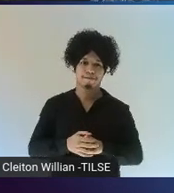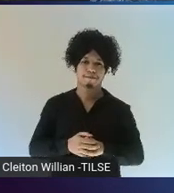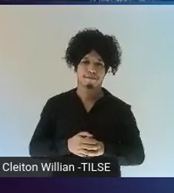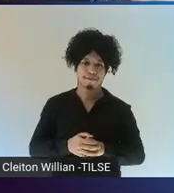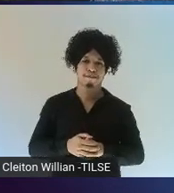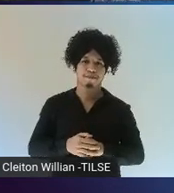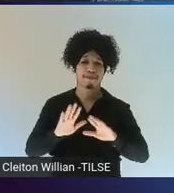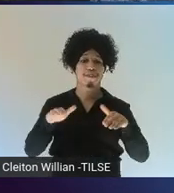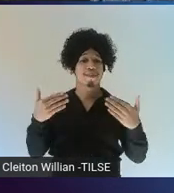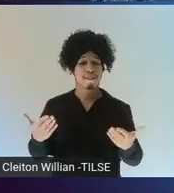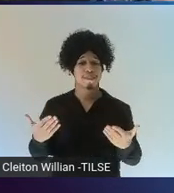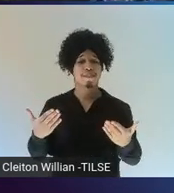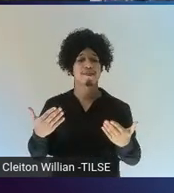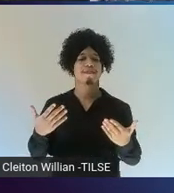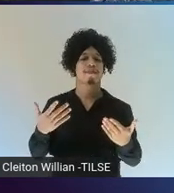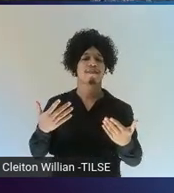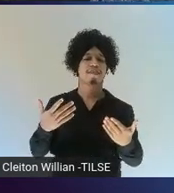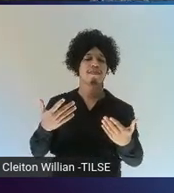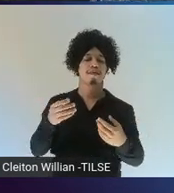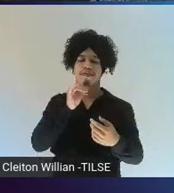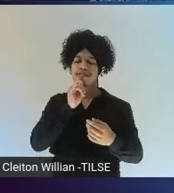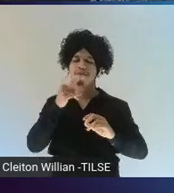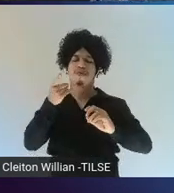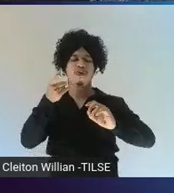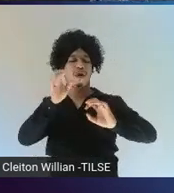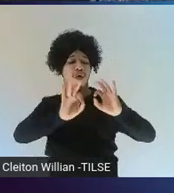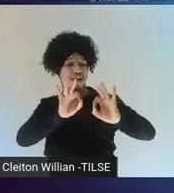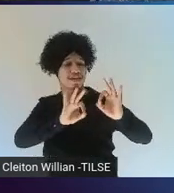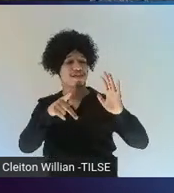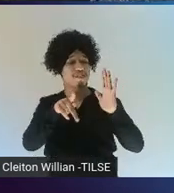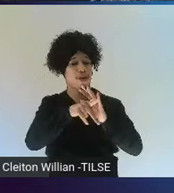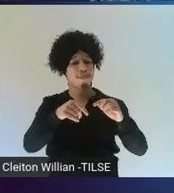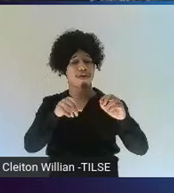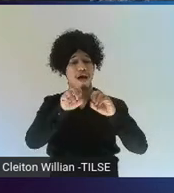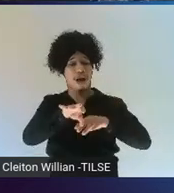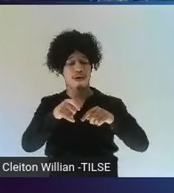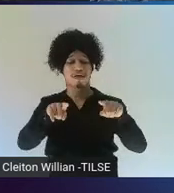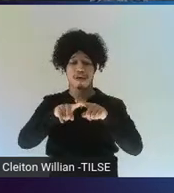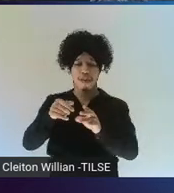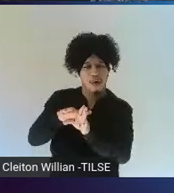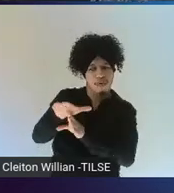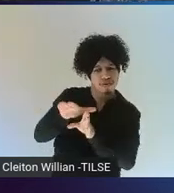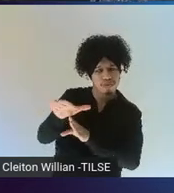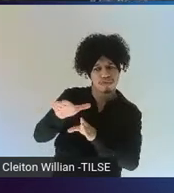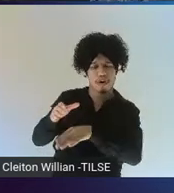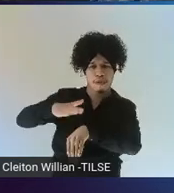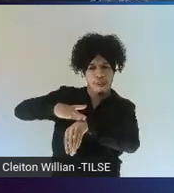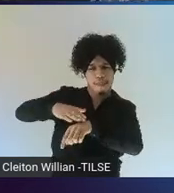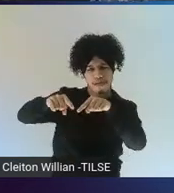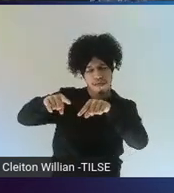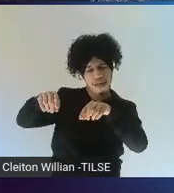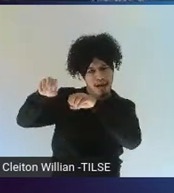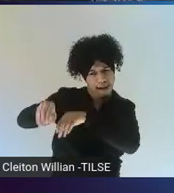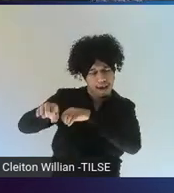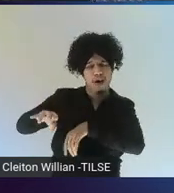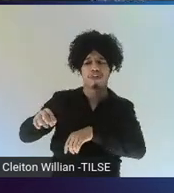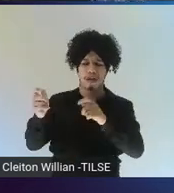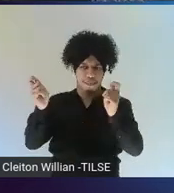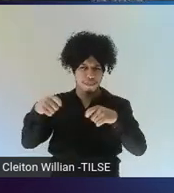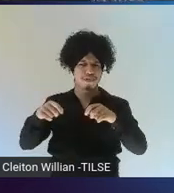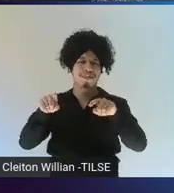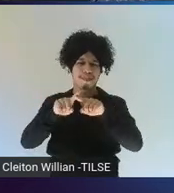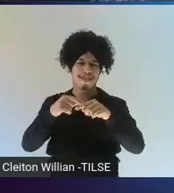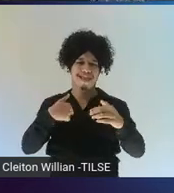when deciding how to design a lesson, how to conduct a lesson. So, it's a possibility that that could happen. Tandem teaching